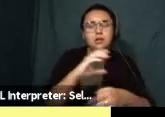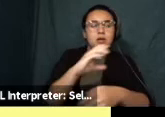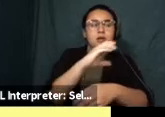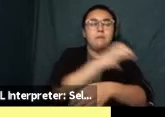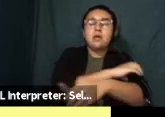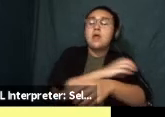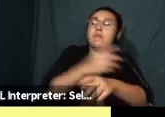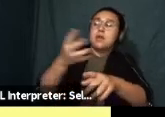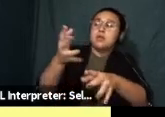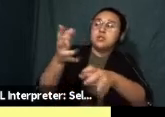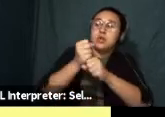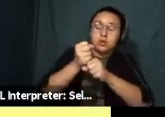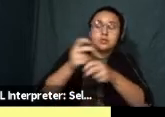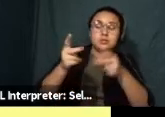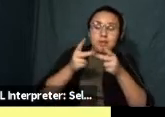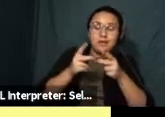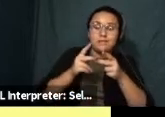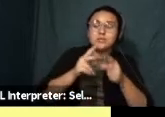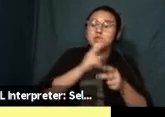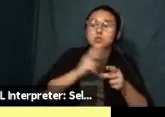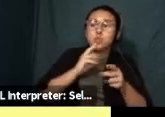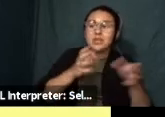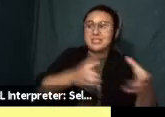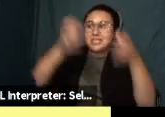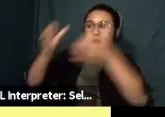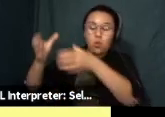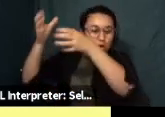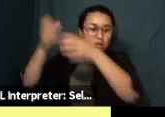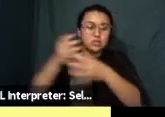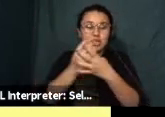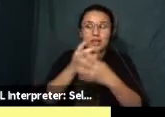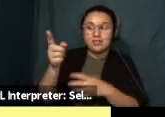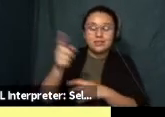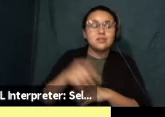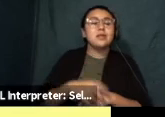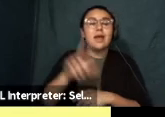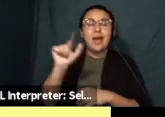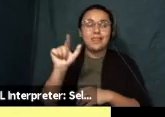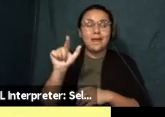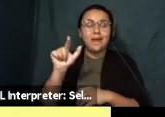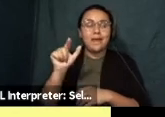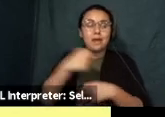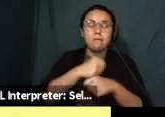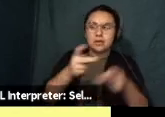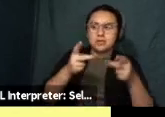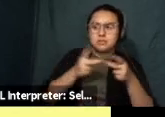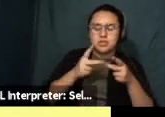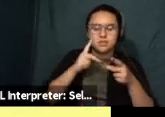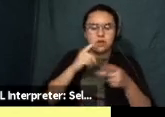in LA and they created like a zone of art and healing for people who were visiting their loved ones and